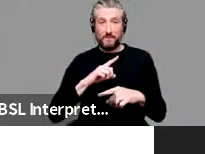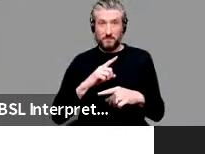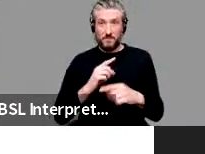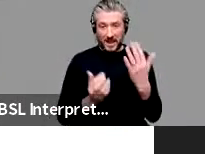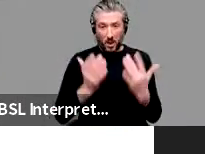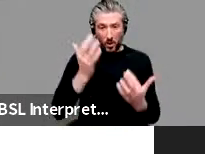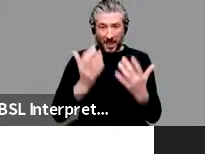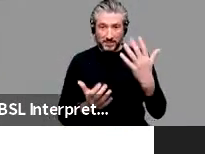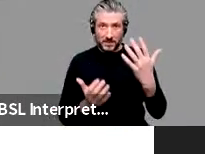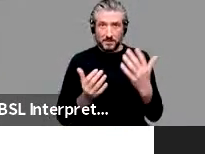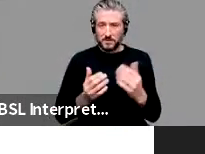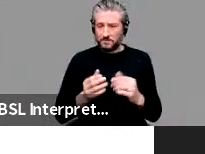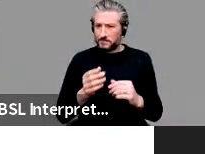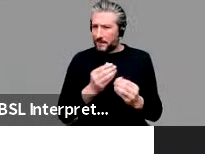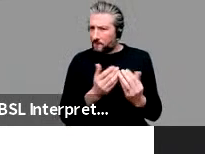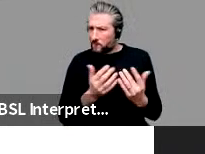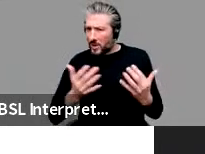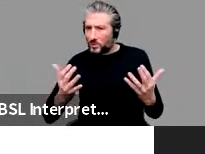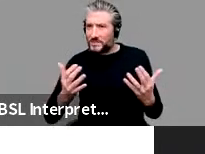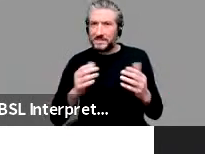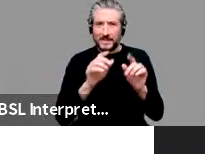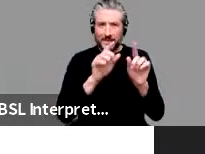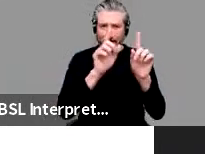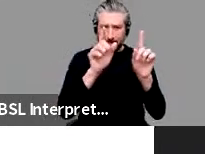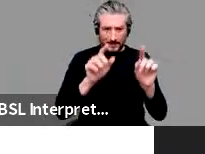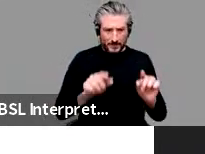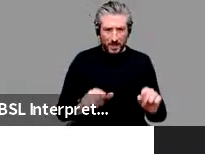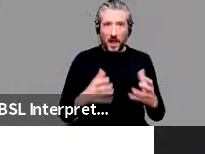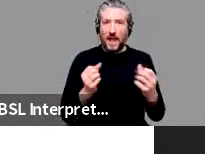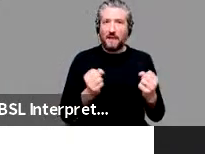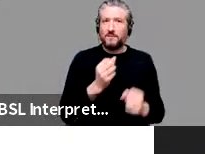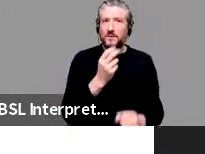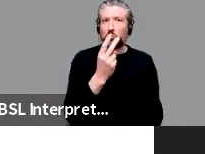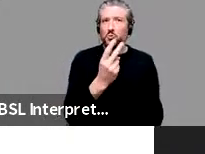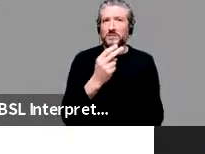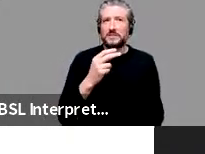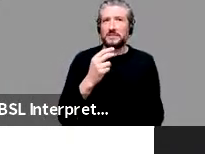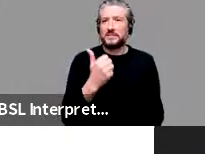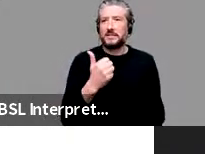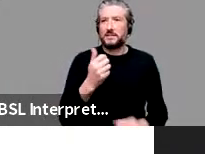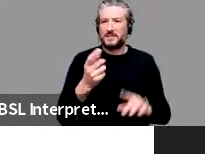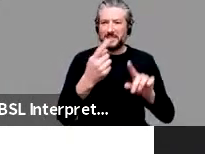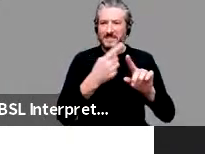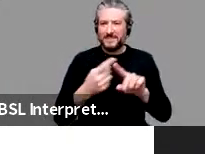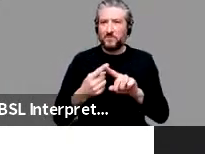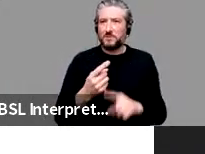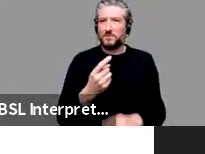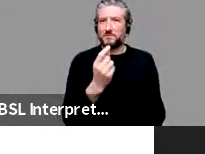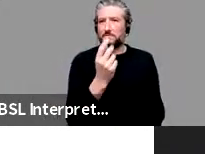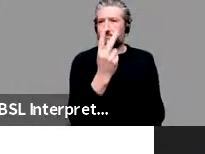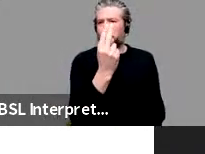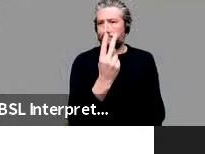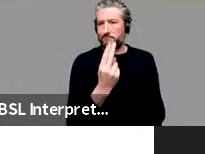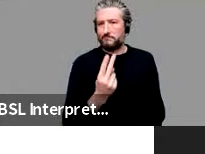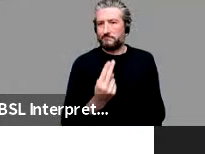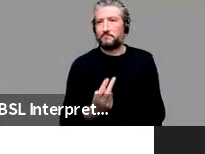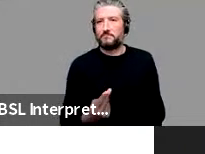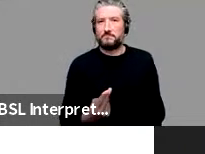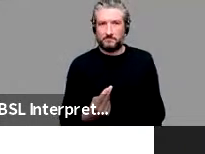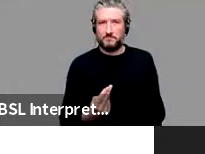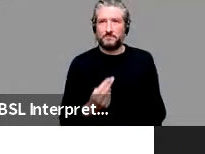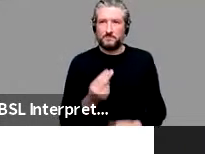n-grams on 26 of these cases of relative terms and found that